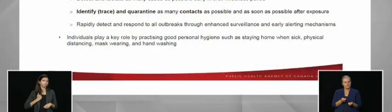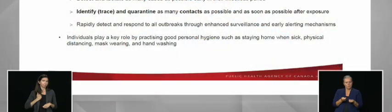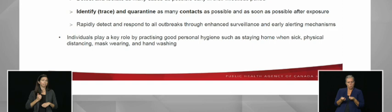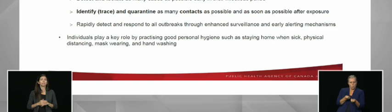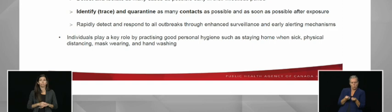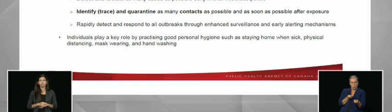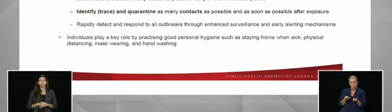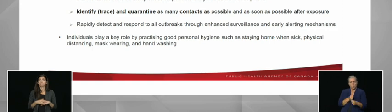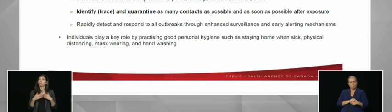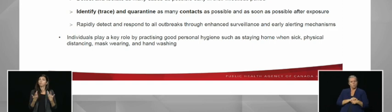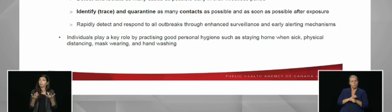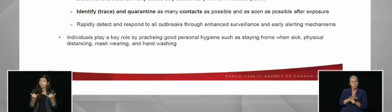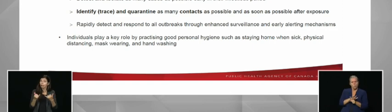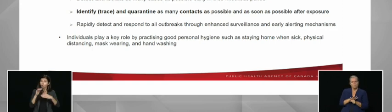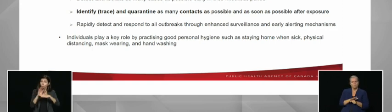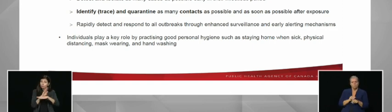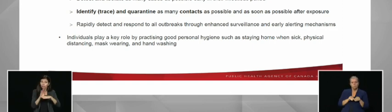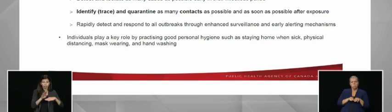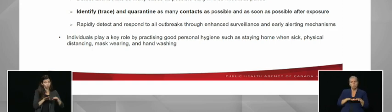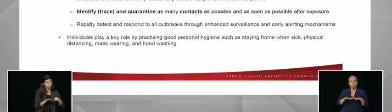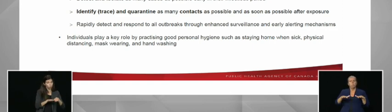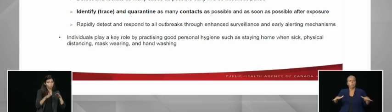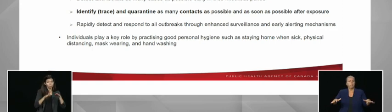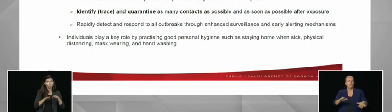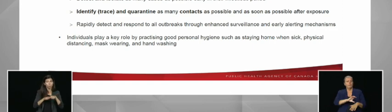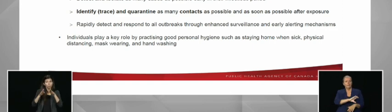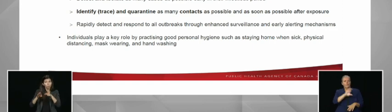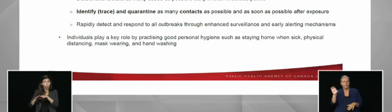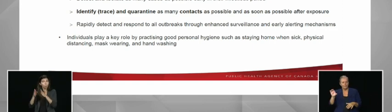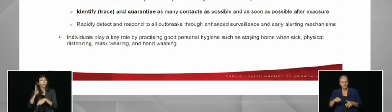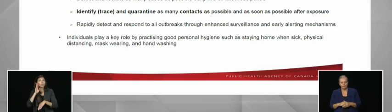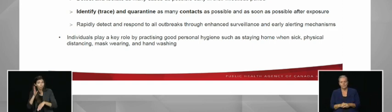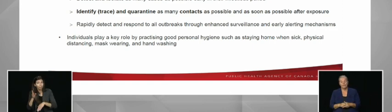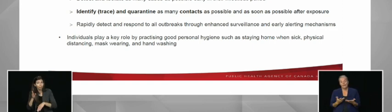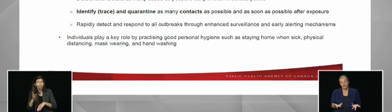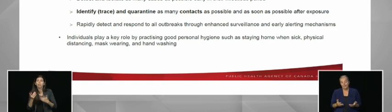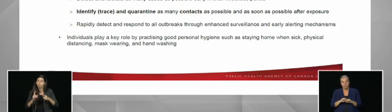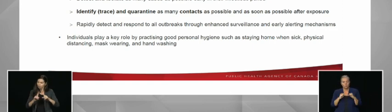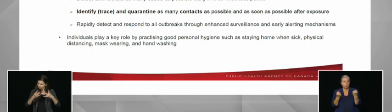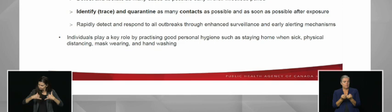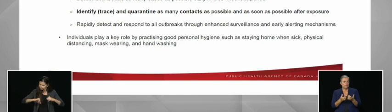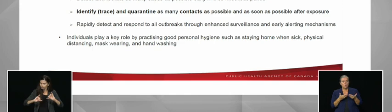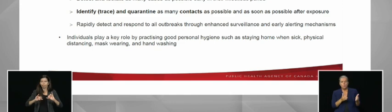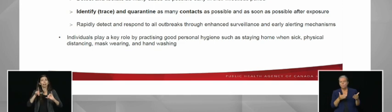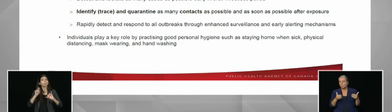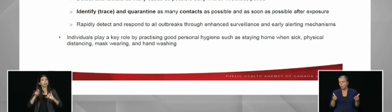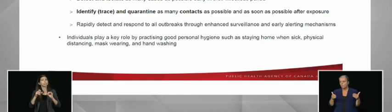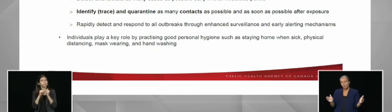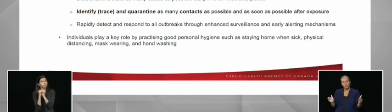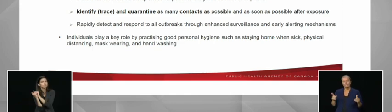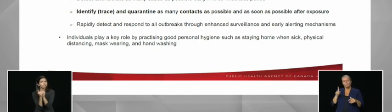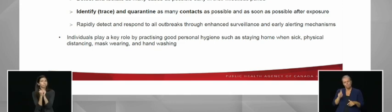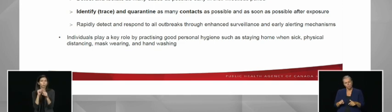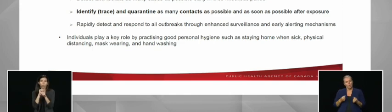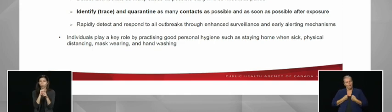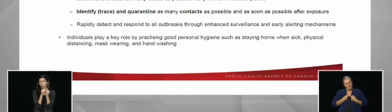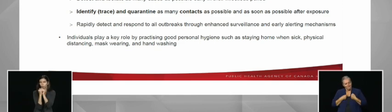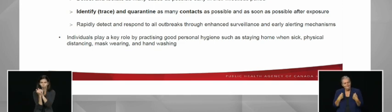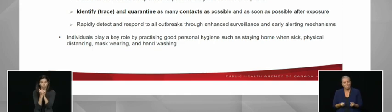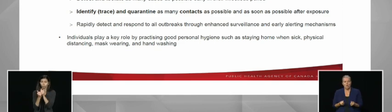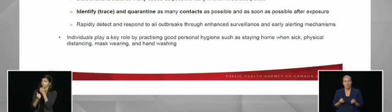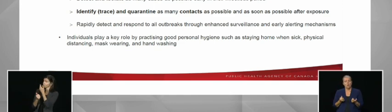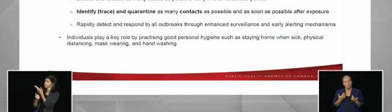we must continue to strengthen our efforts to prevent a rebound. Public health authorities are continuing to build capacity